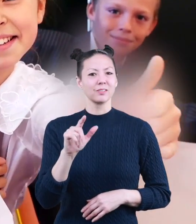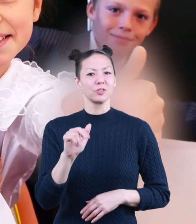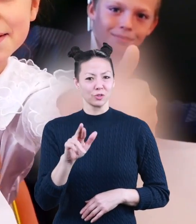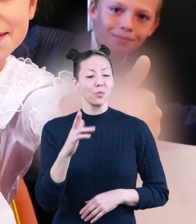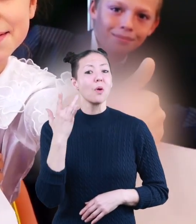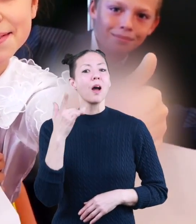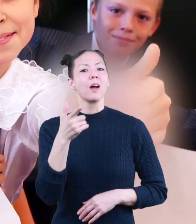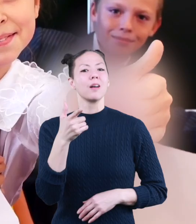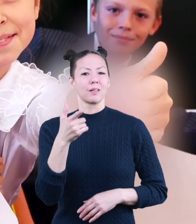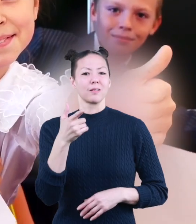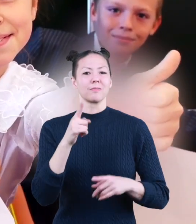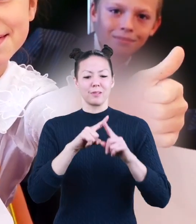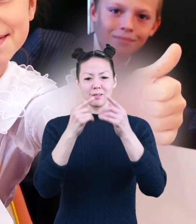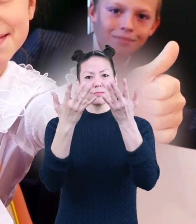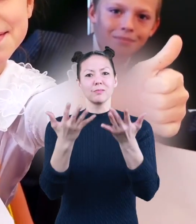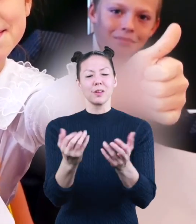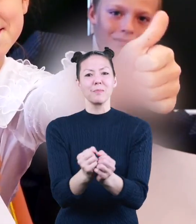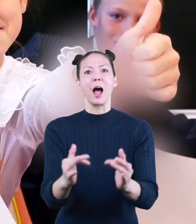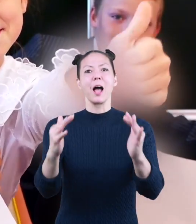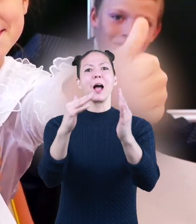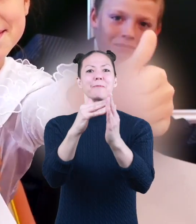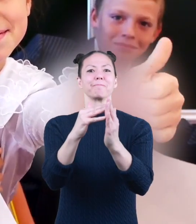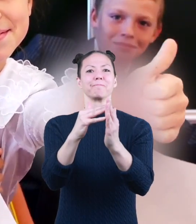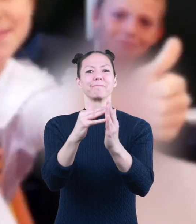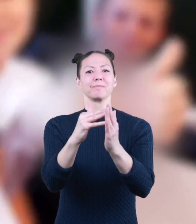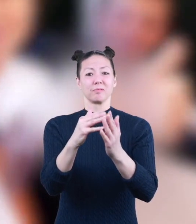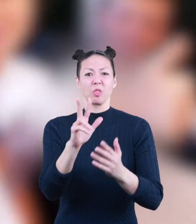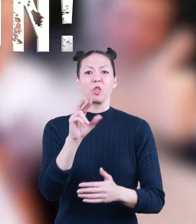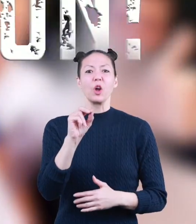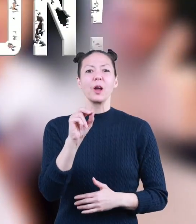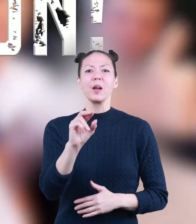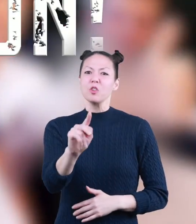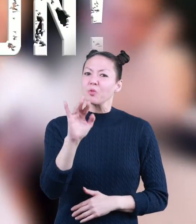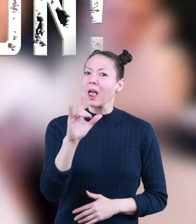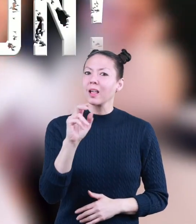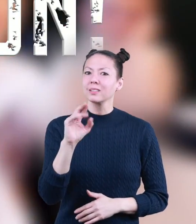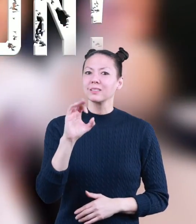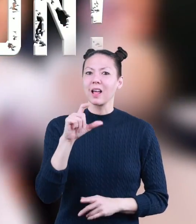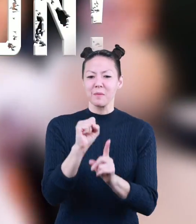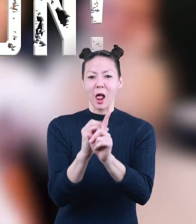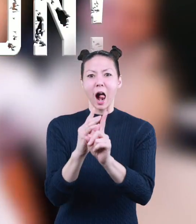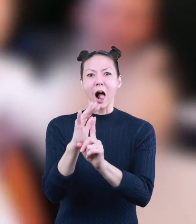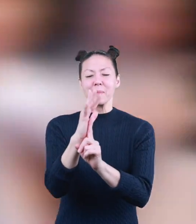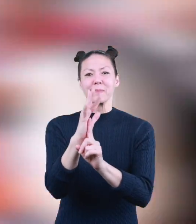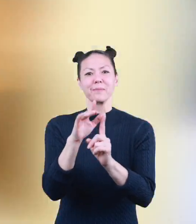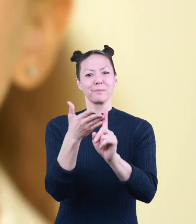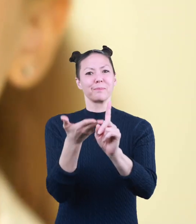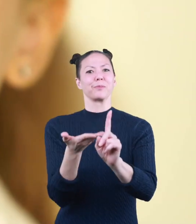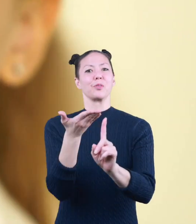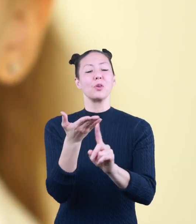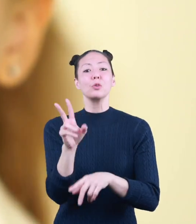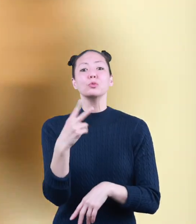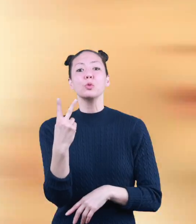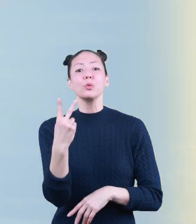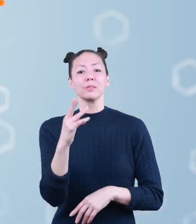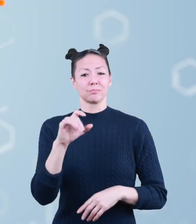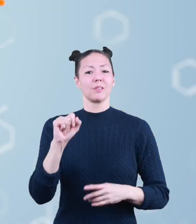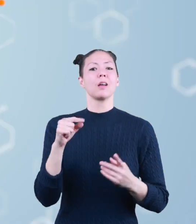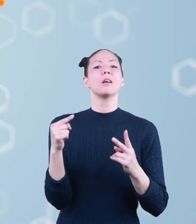because it took many cells to make you. In fact, it took 30 trillion cells! Two,